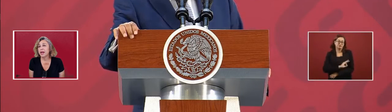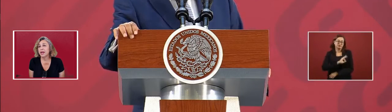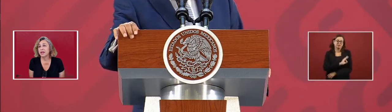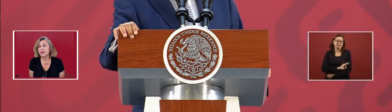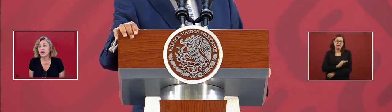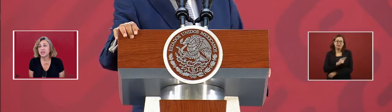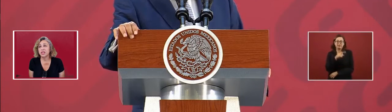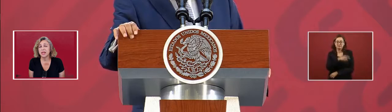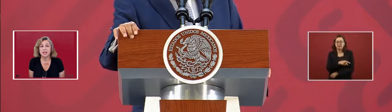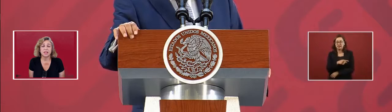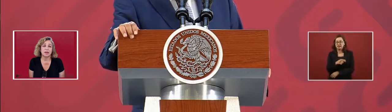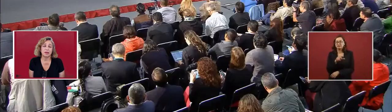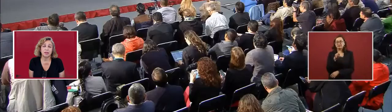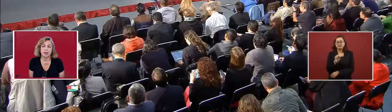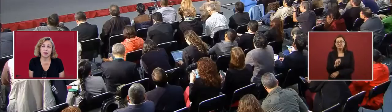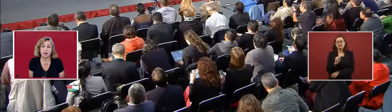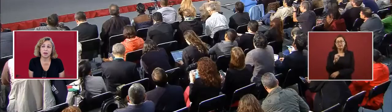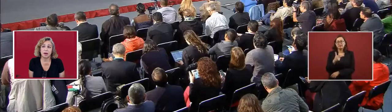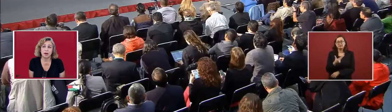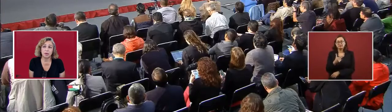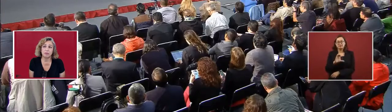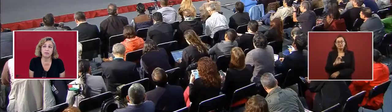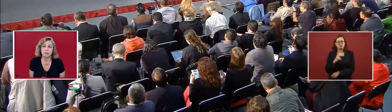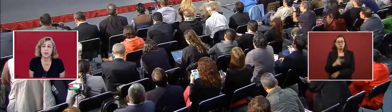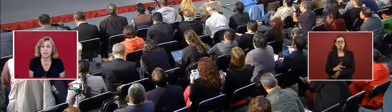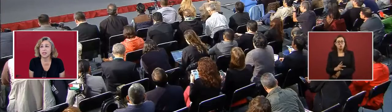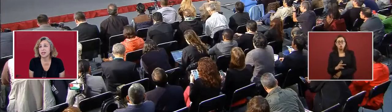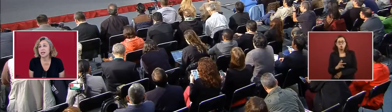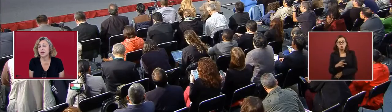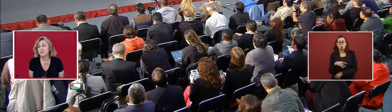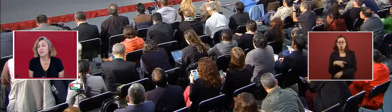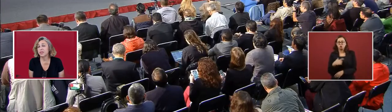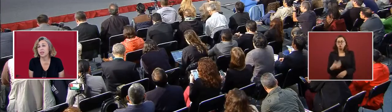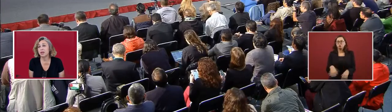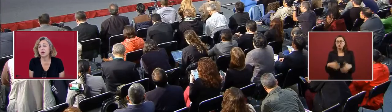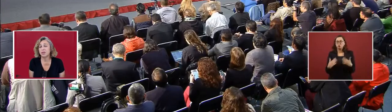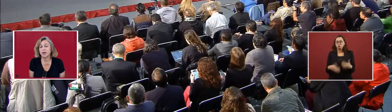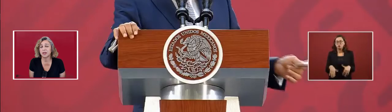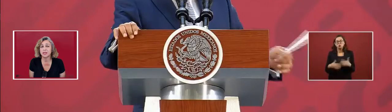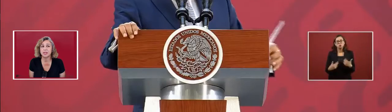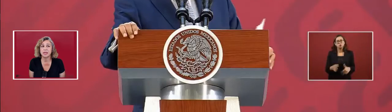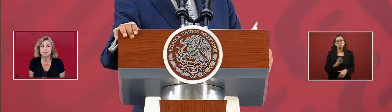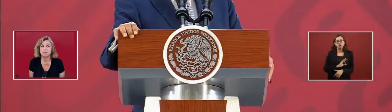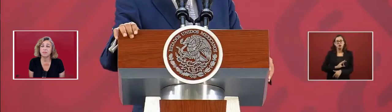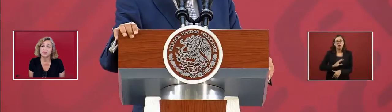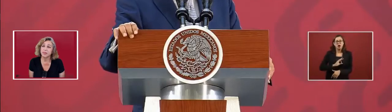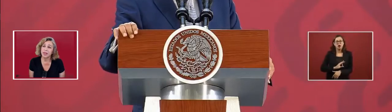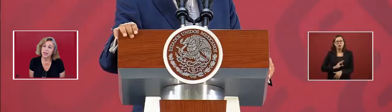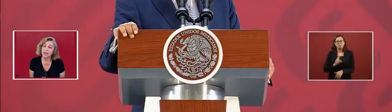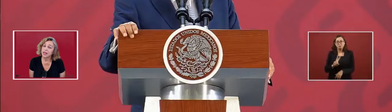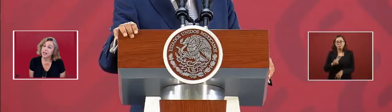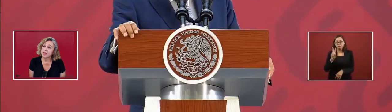And I congratulate the group from Hacienda, the team.